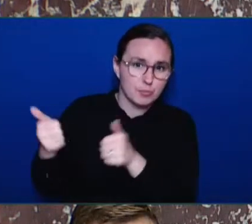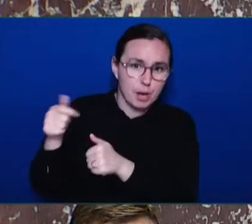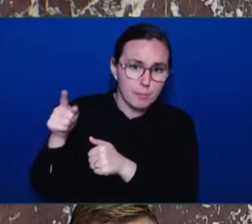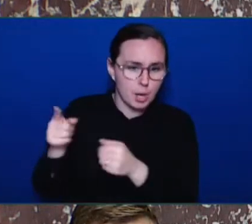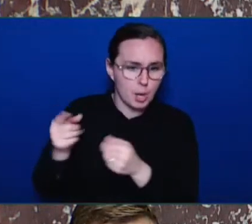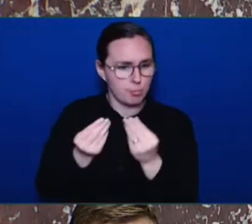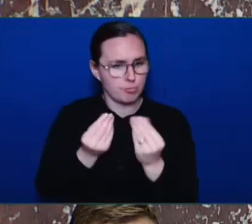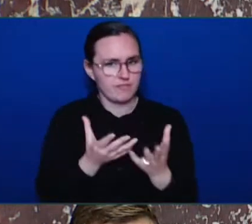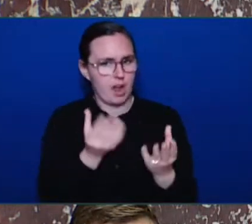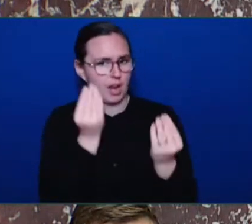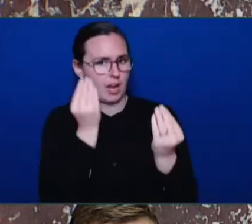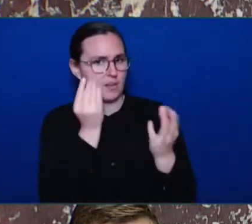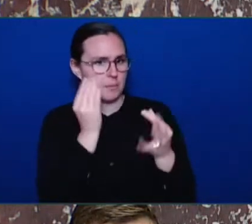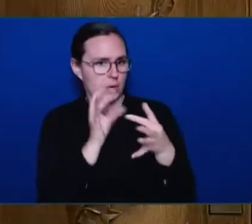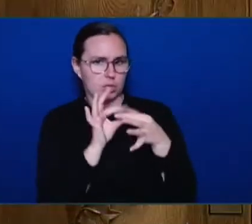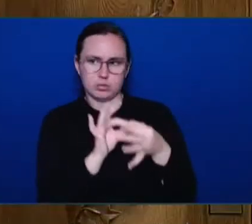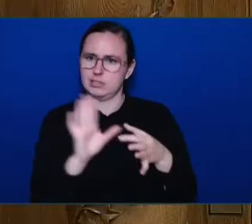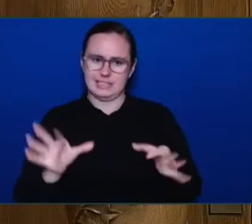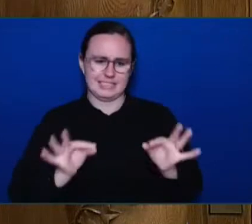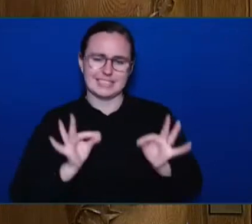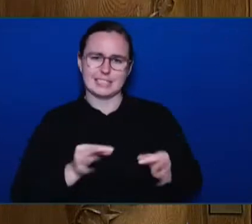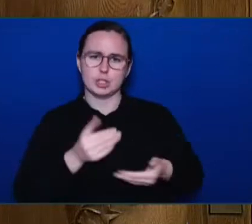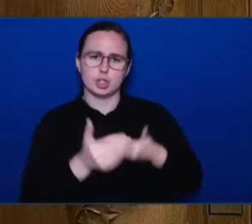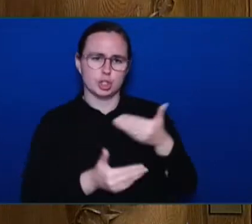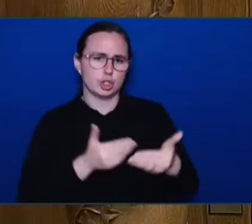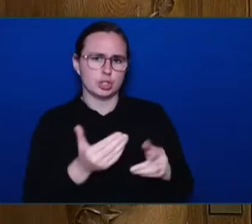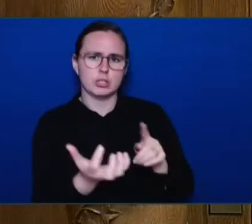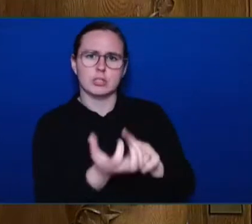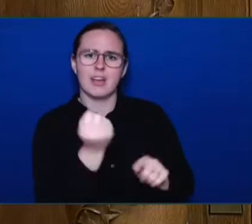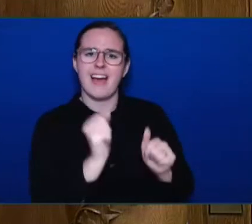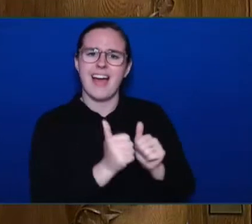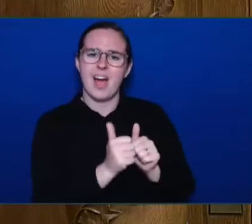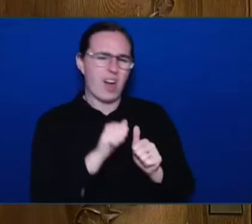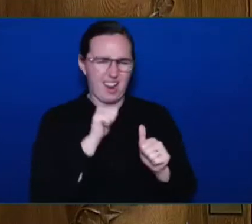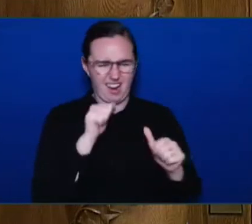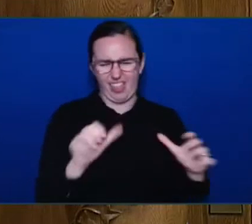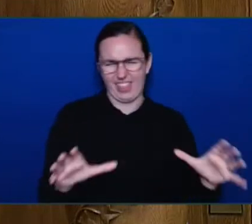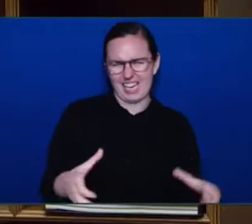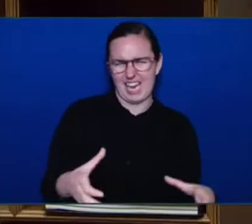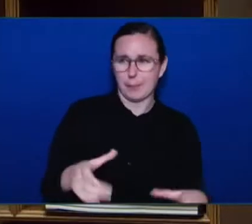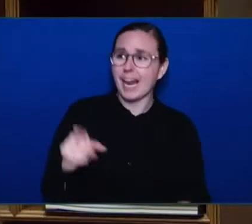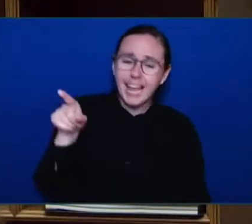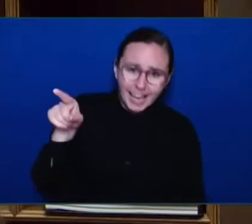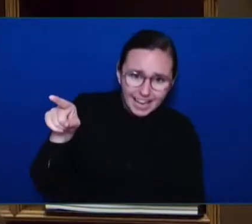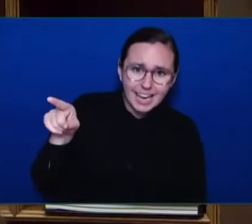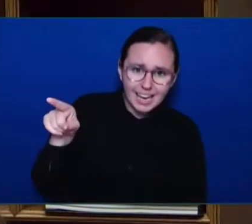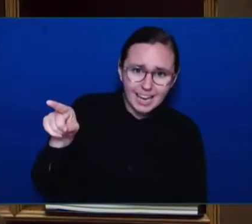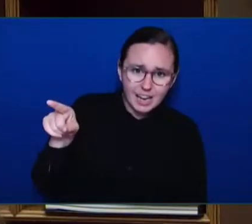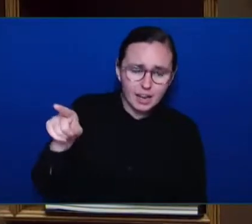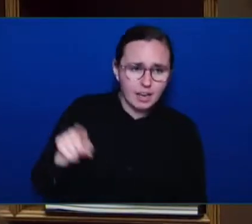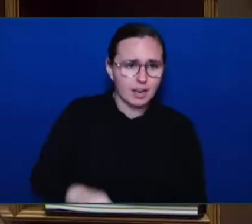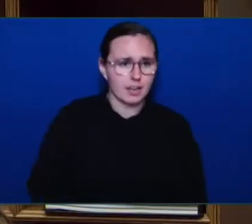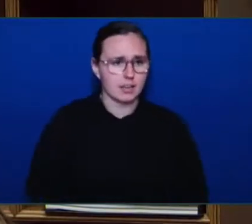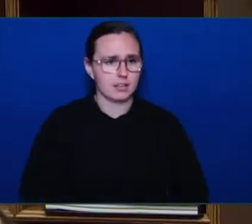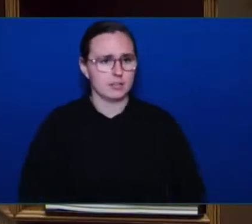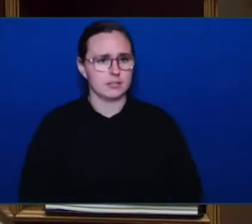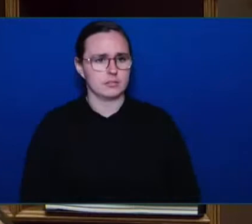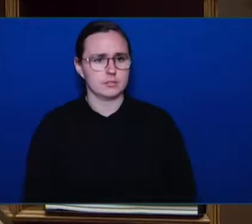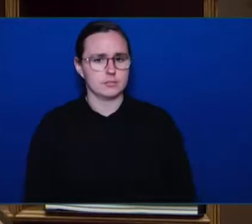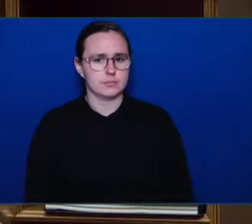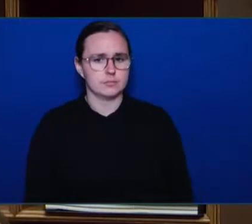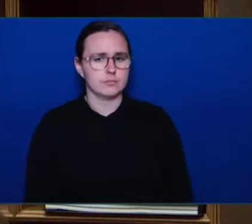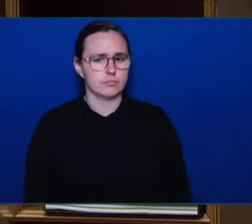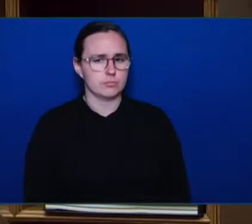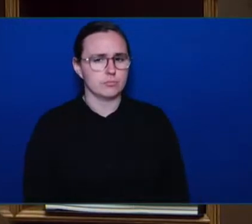not the Cabinet? Minister. Thank you, Chair, and I really don't know how much